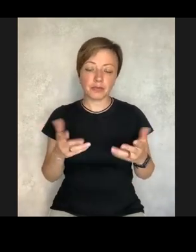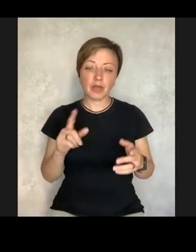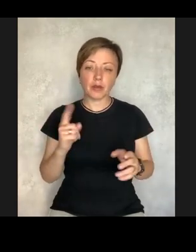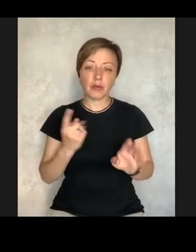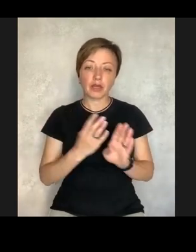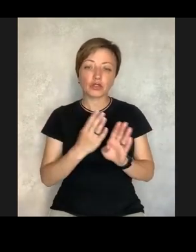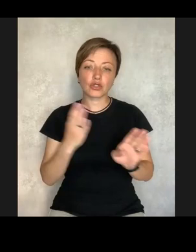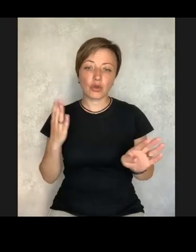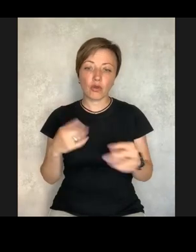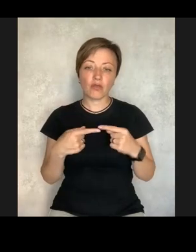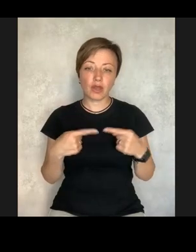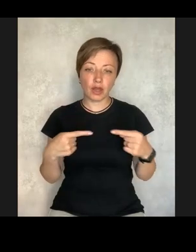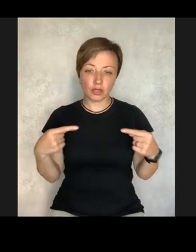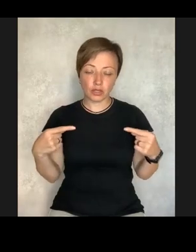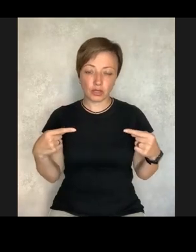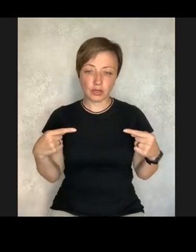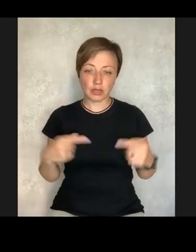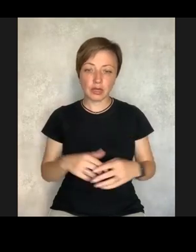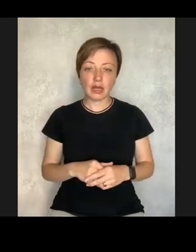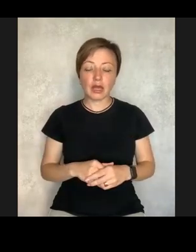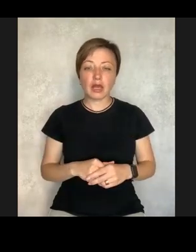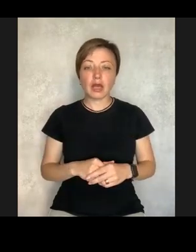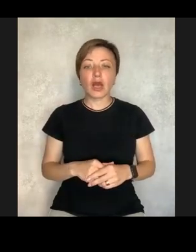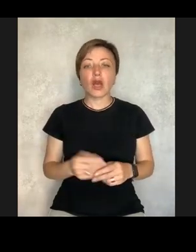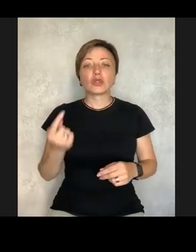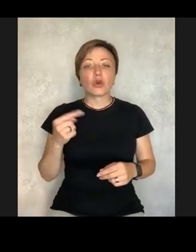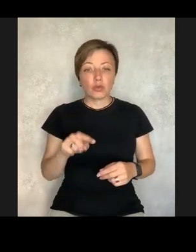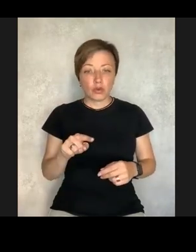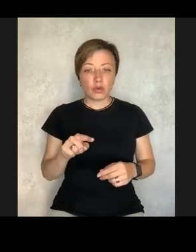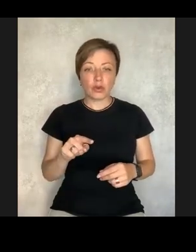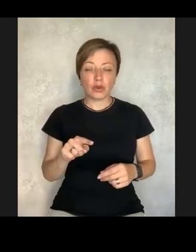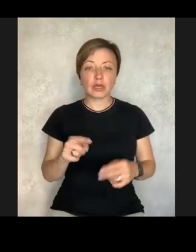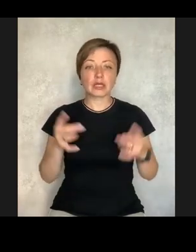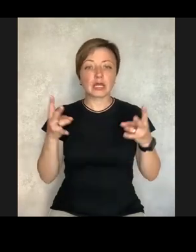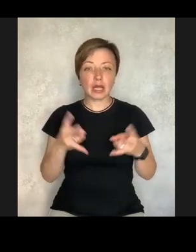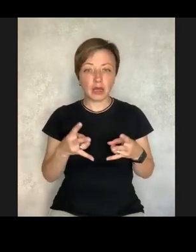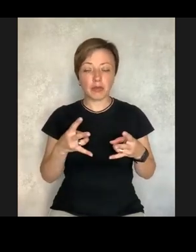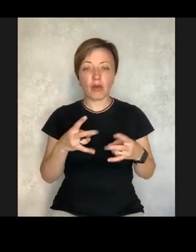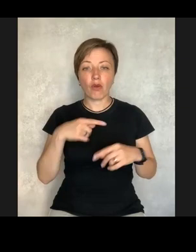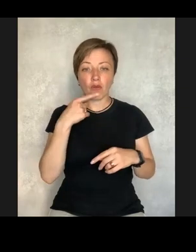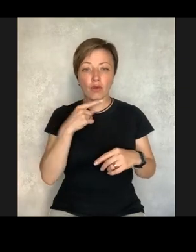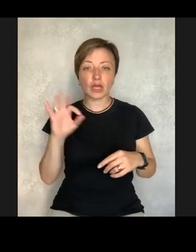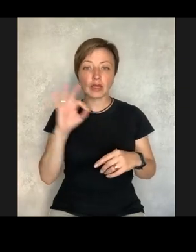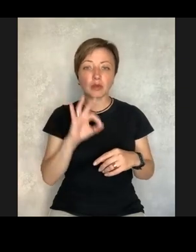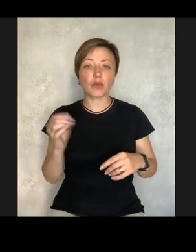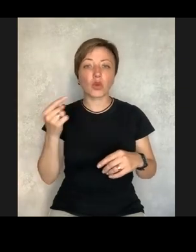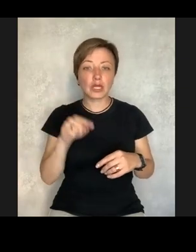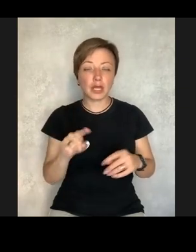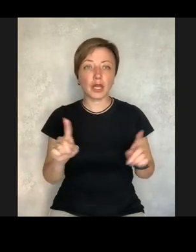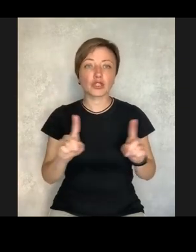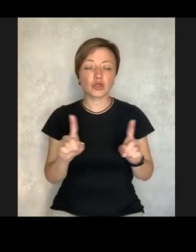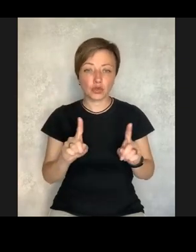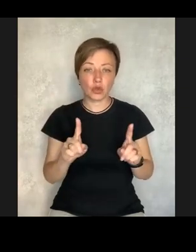of the country, there are more important things to take care of. That is why we need